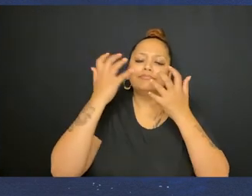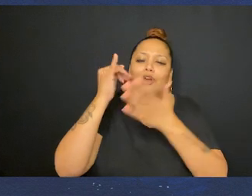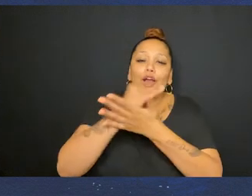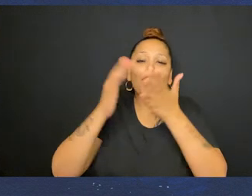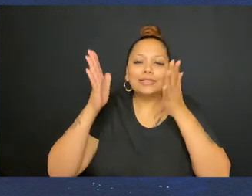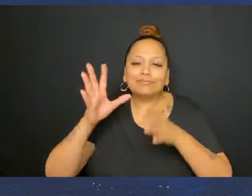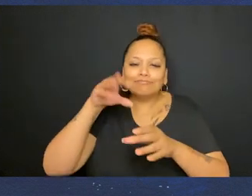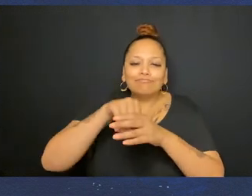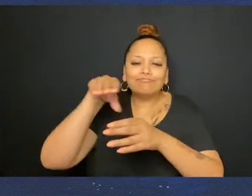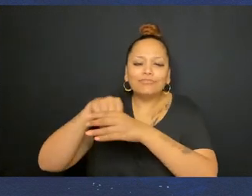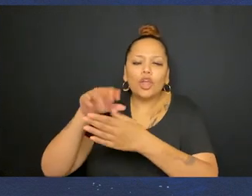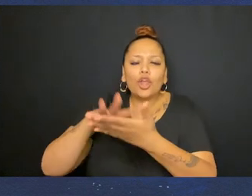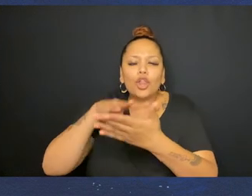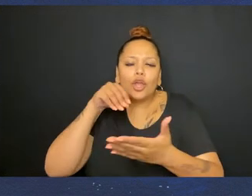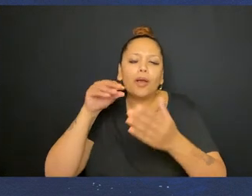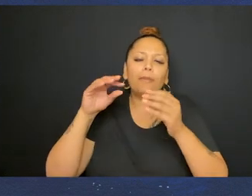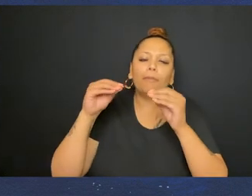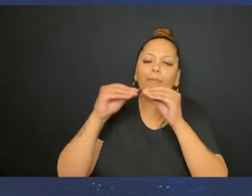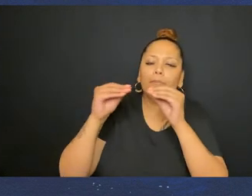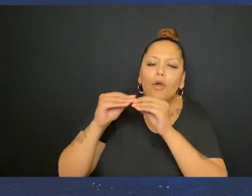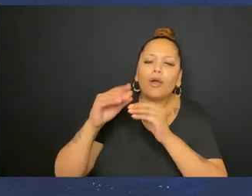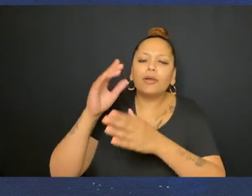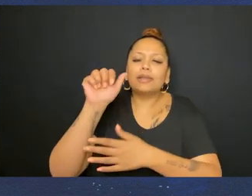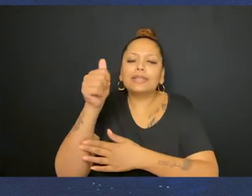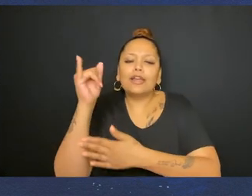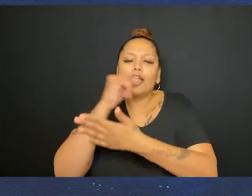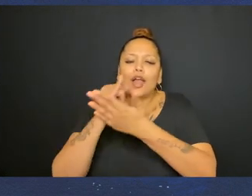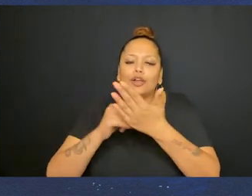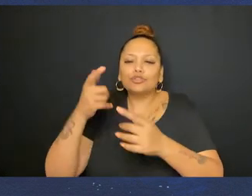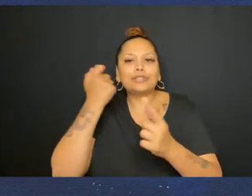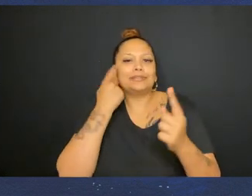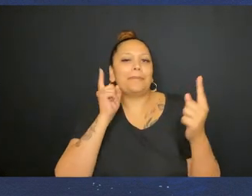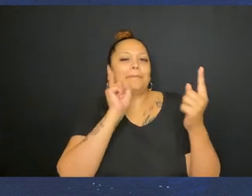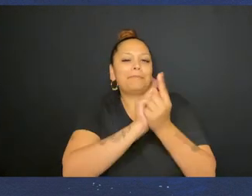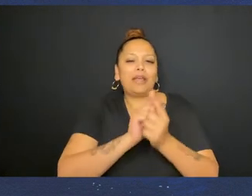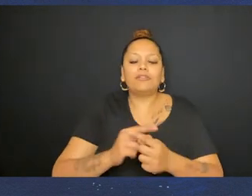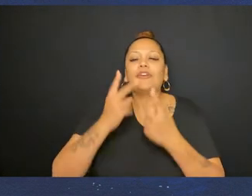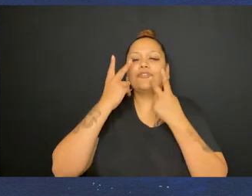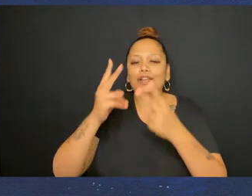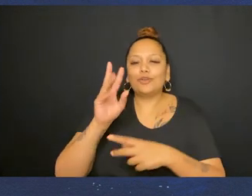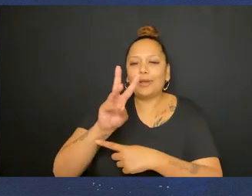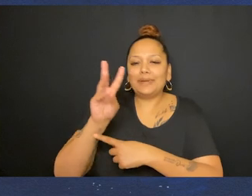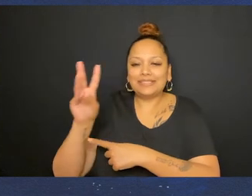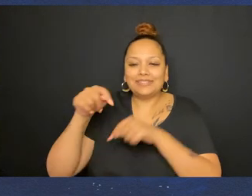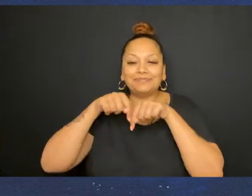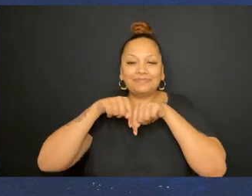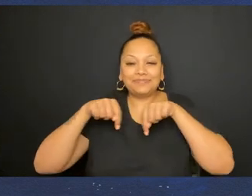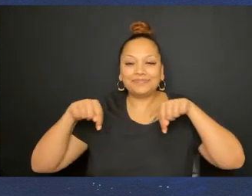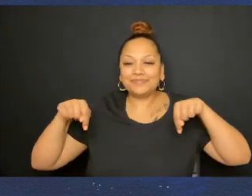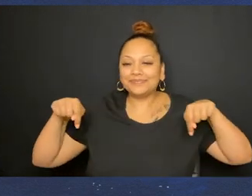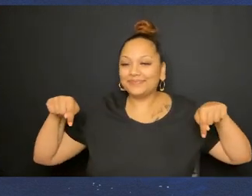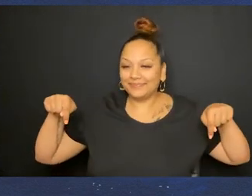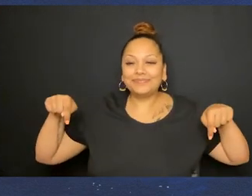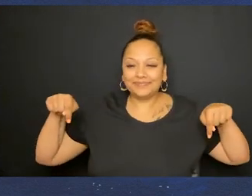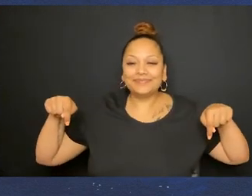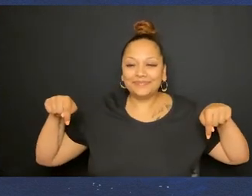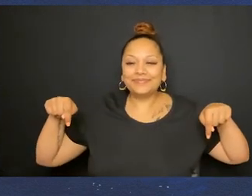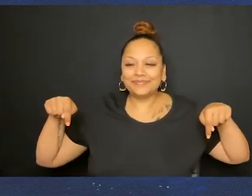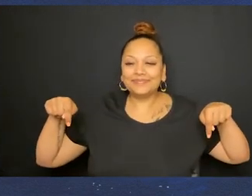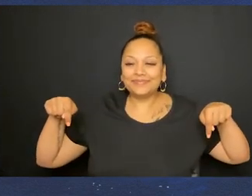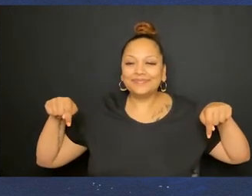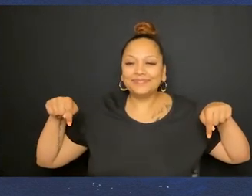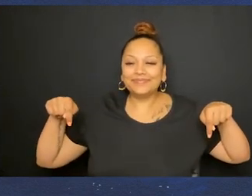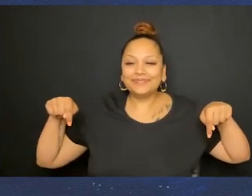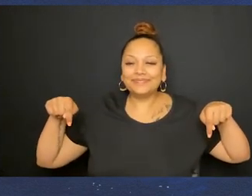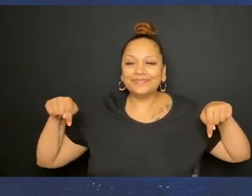incredible artists. To learn more about the 10 artists you just met, visit the disabilitycollective.com